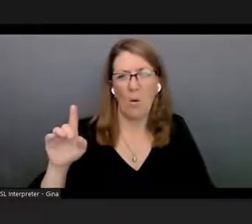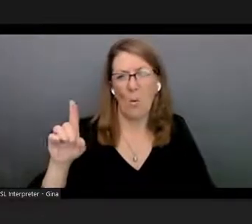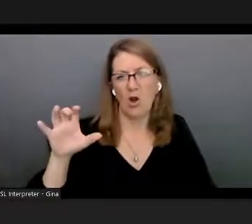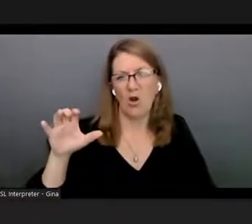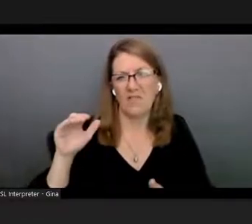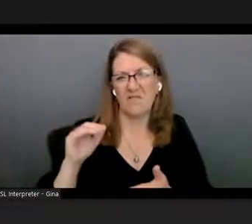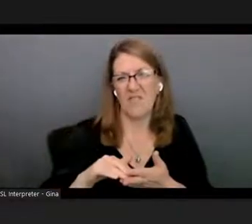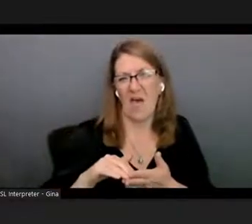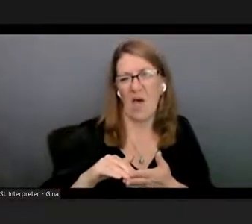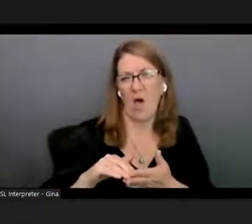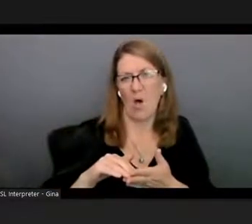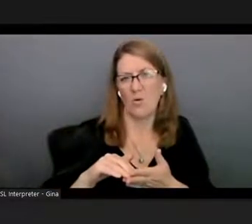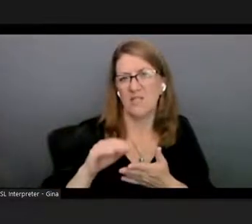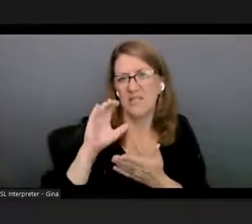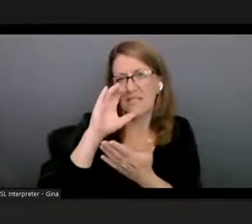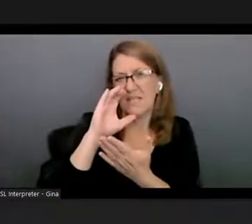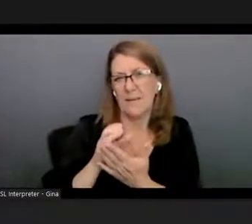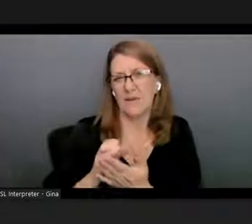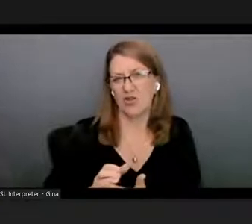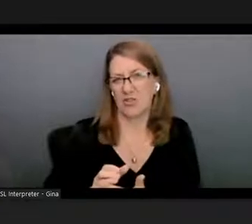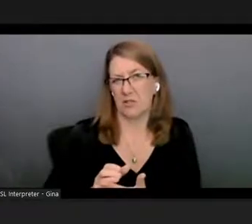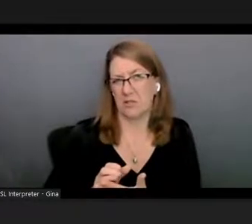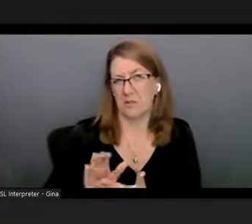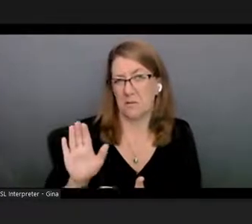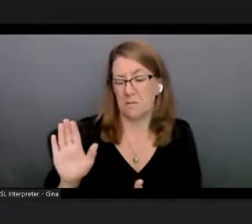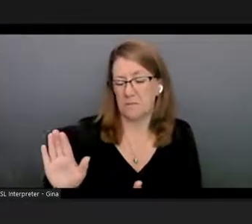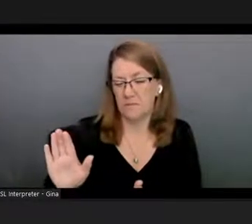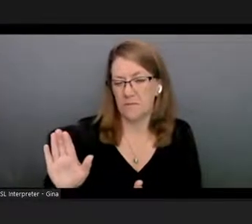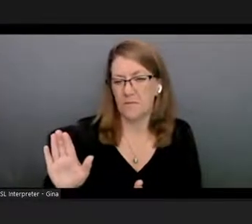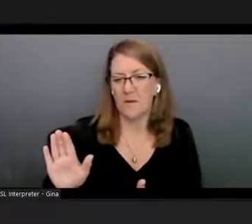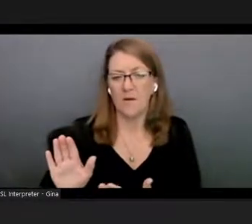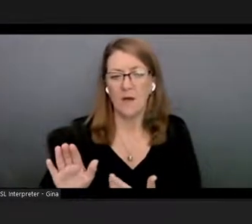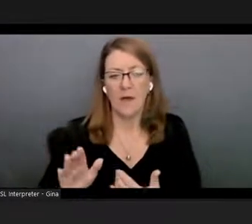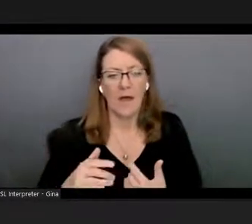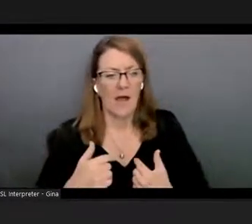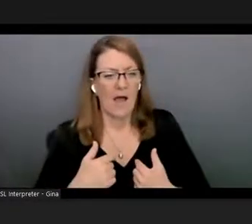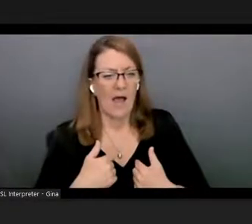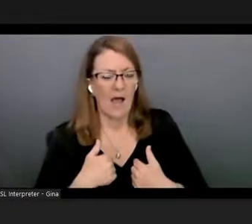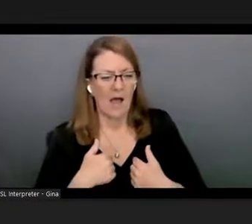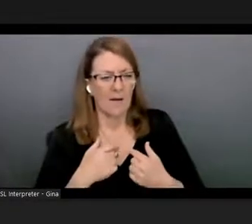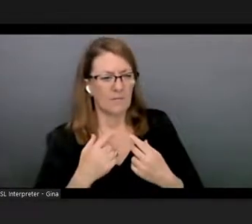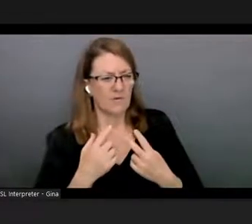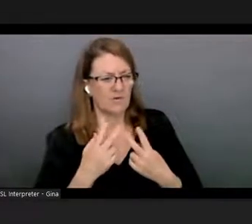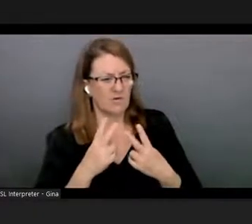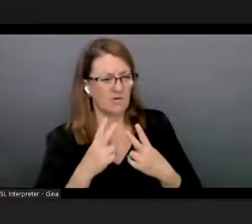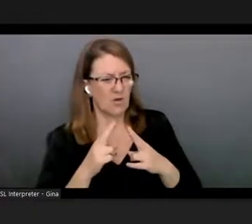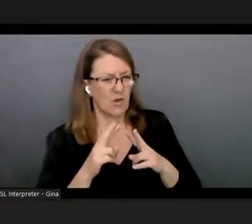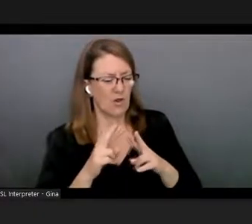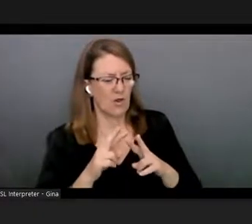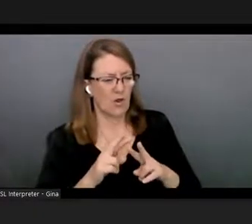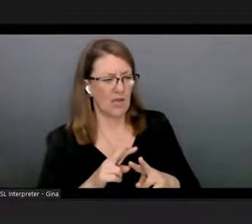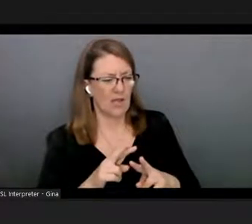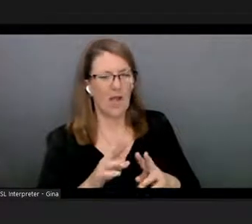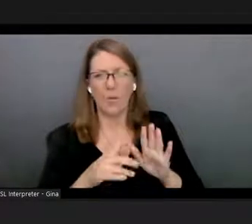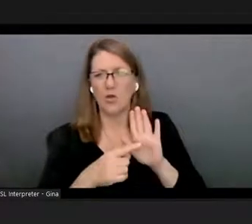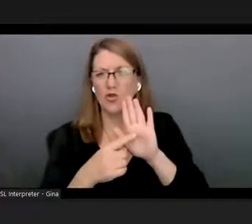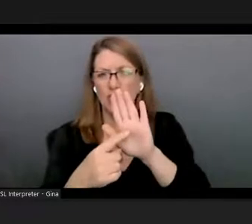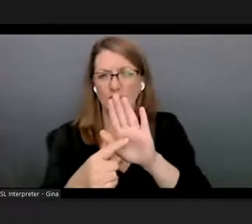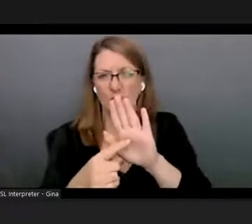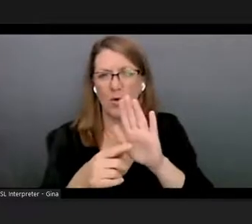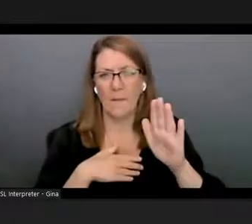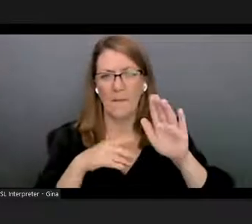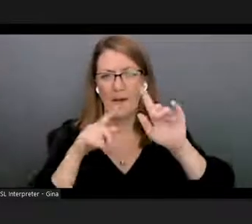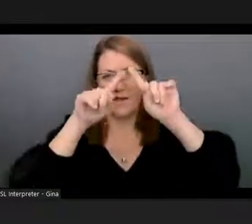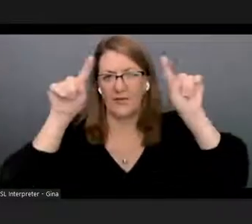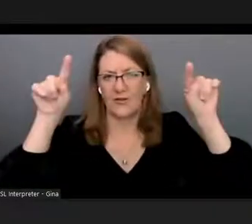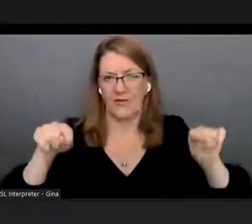of thousands of images um i'm just looking at like a actually i guess i can share screen for this um